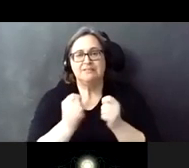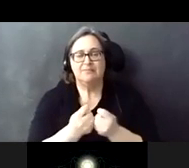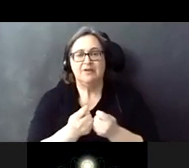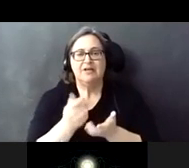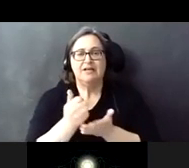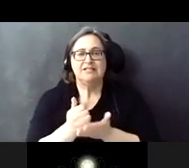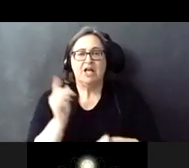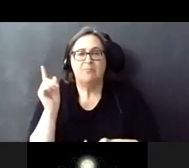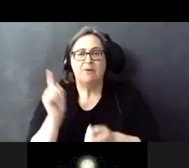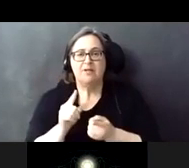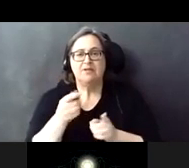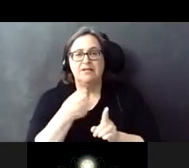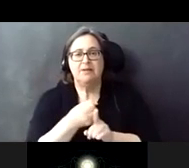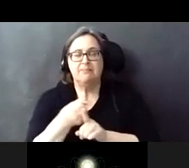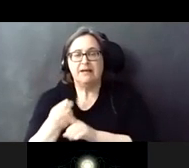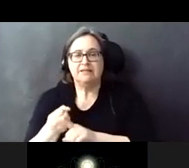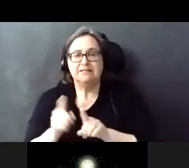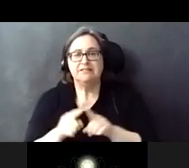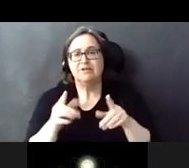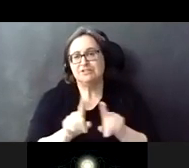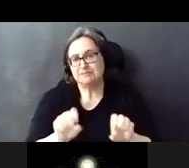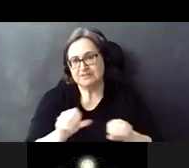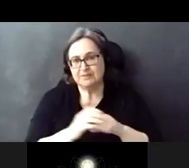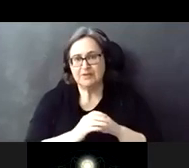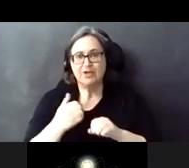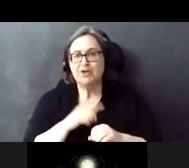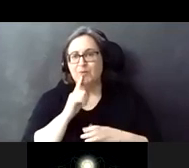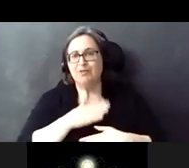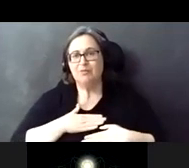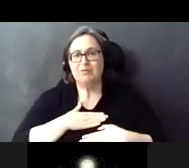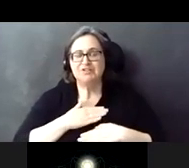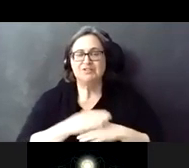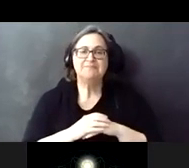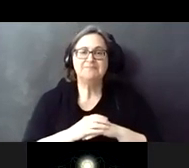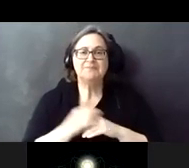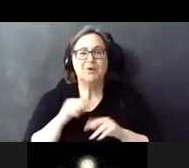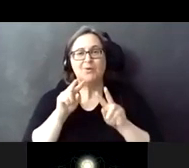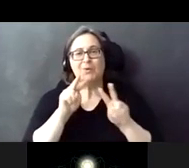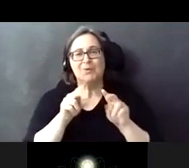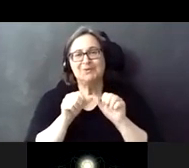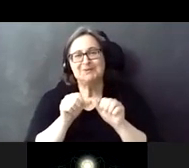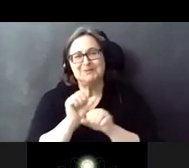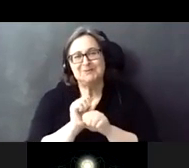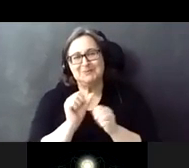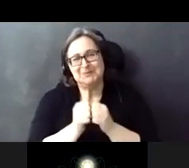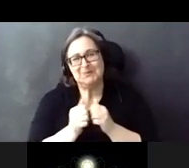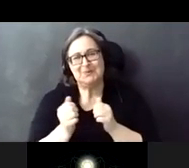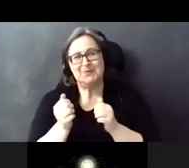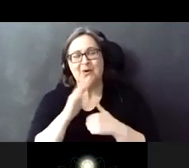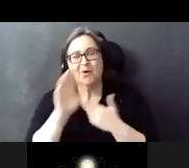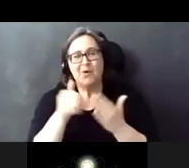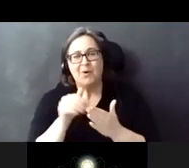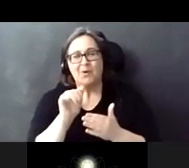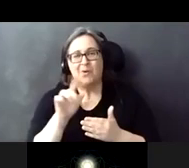help minimize the impacts as much as possible. We really appreciate it. We look forward to continuing working with with all the